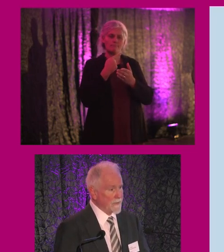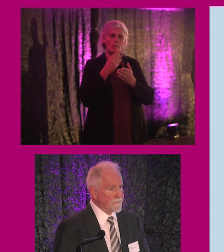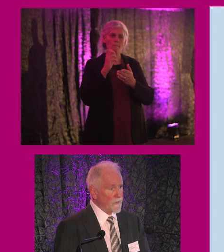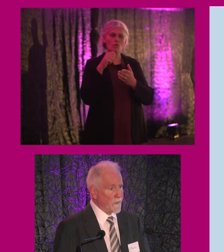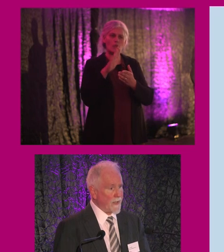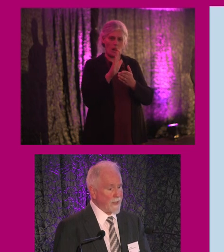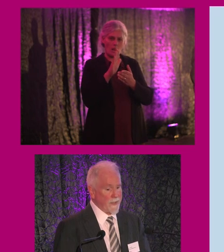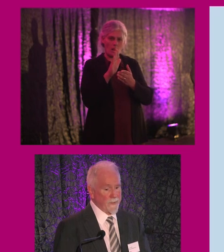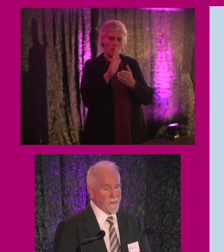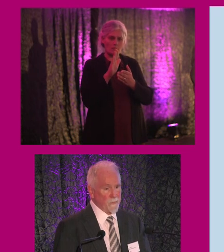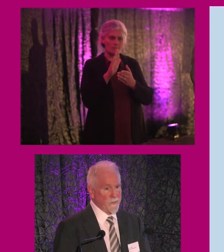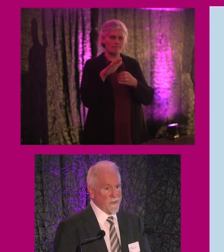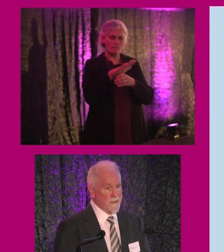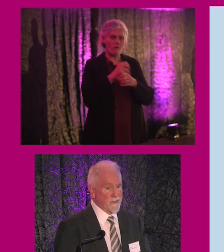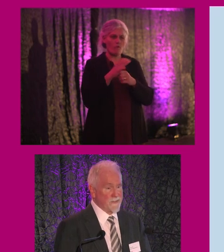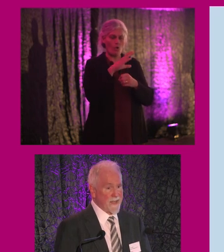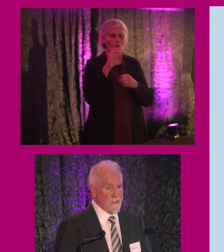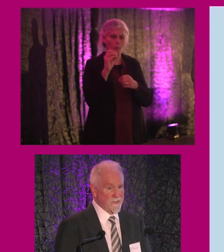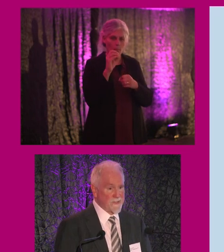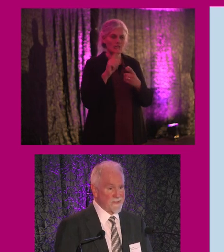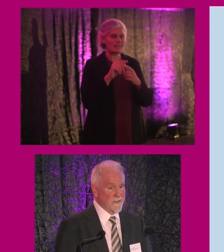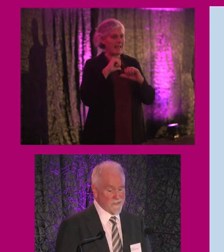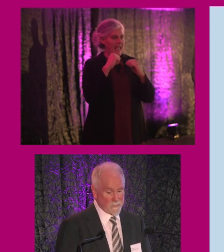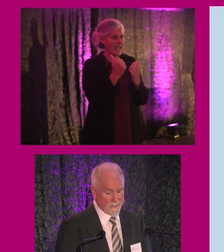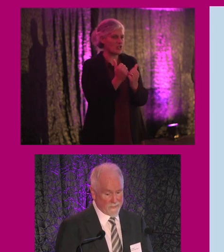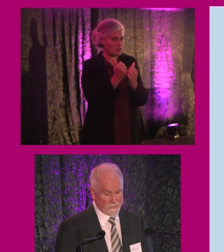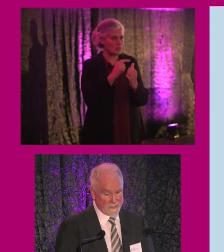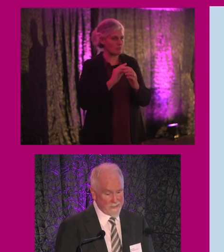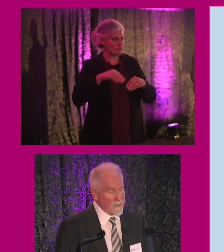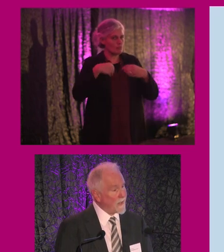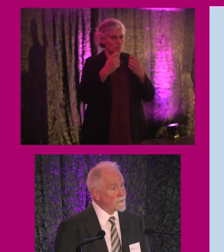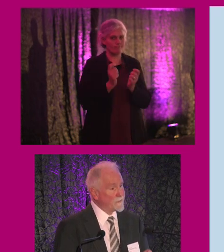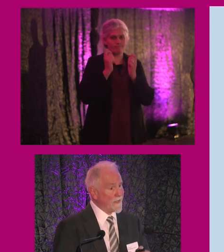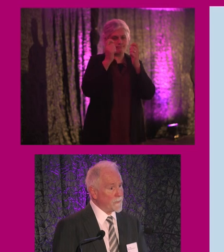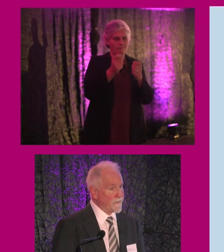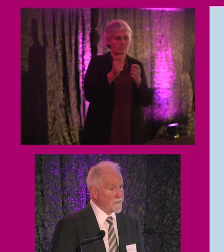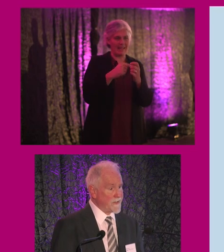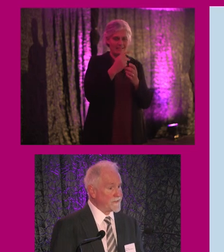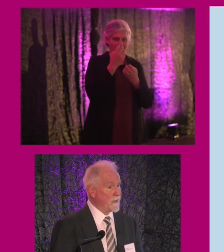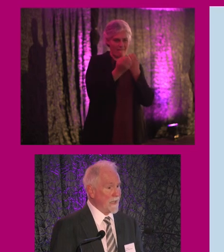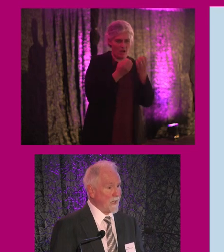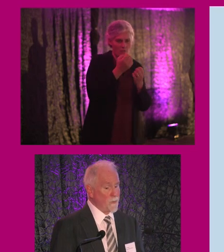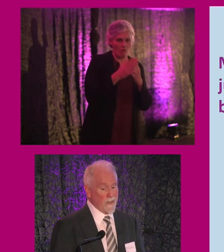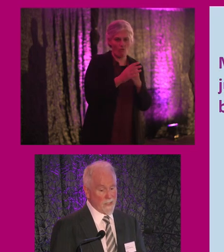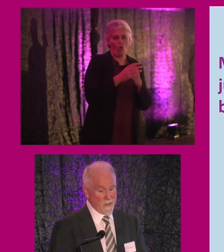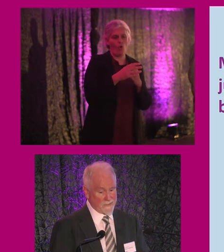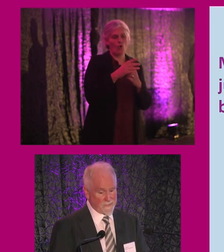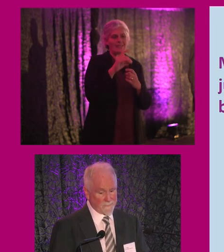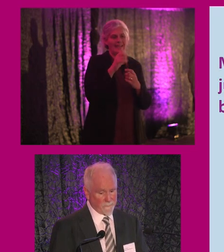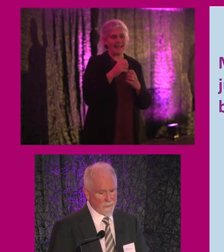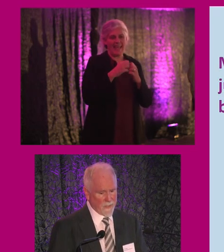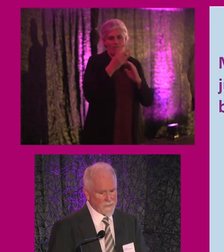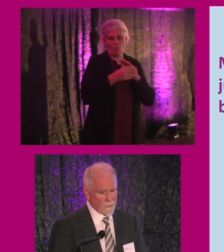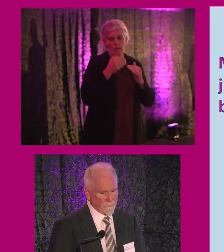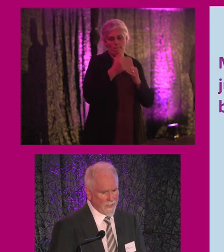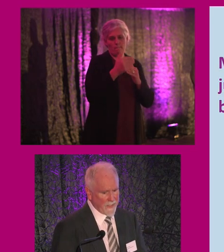for companies and agencies to submit their data and to evaluate their data on a weekly basis.